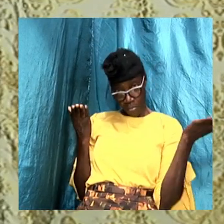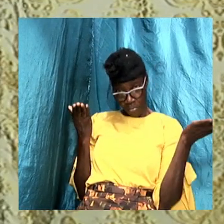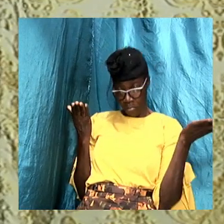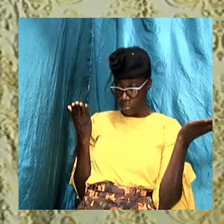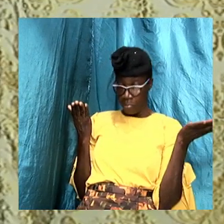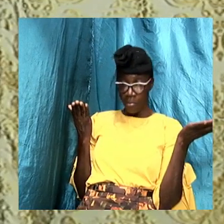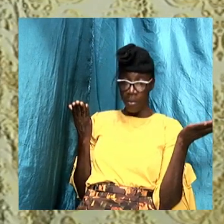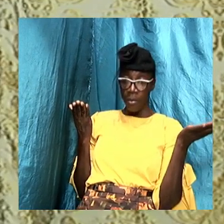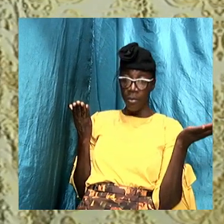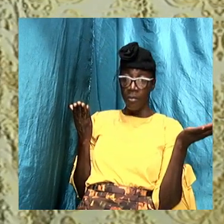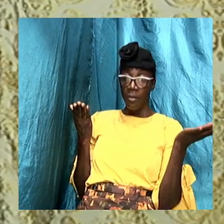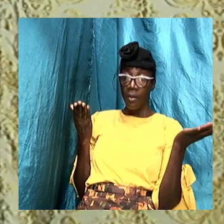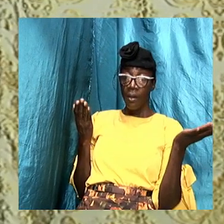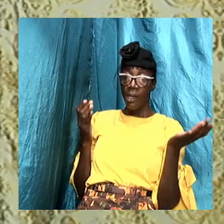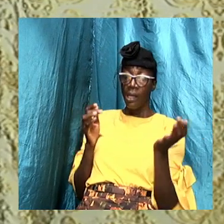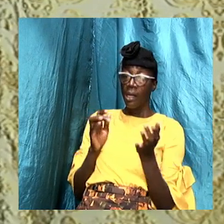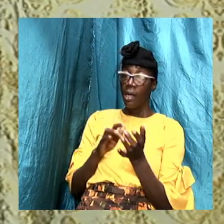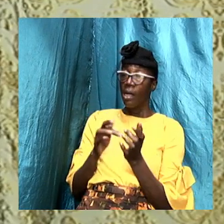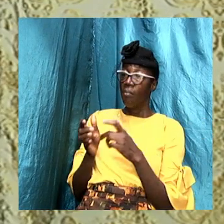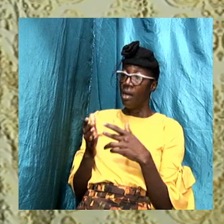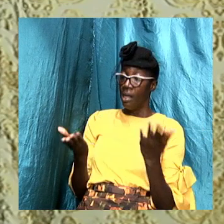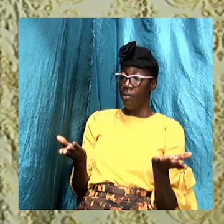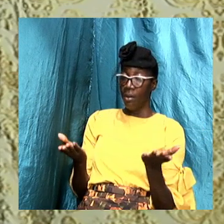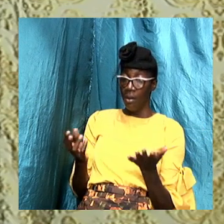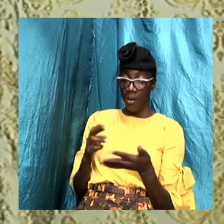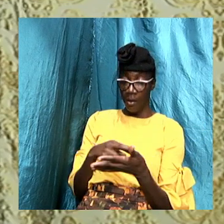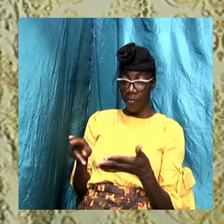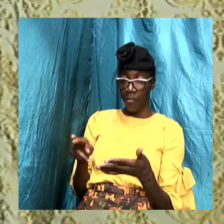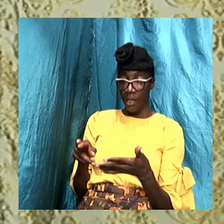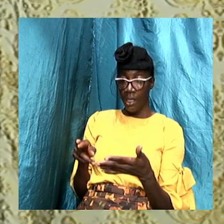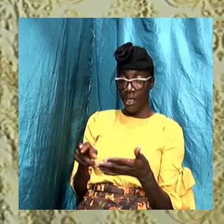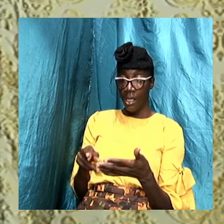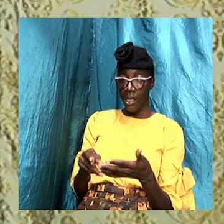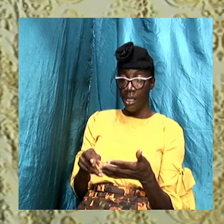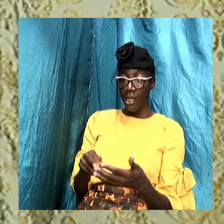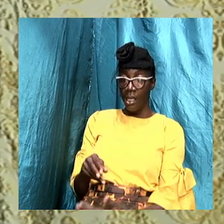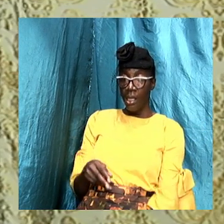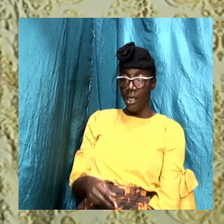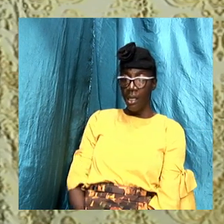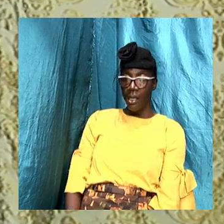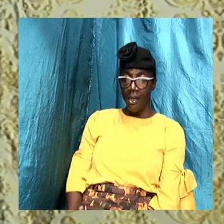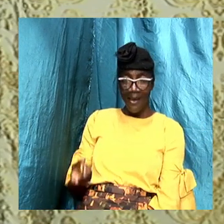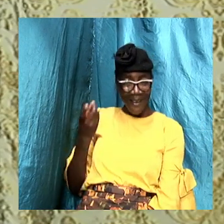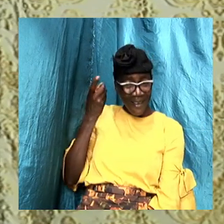well the scripture that we read a couple of weeks ago said that the devil believe that there is one God